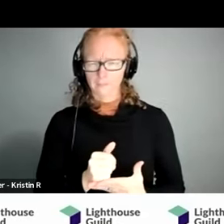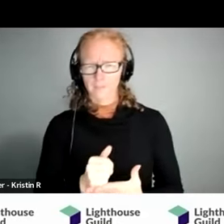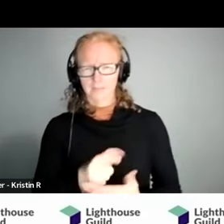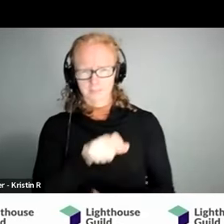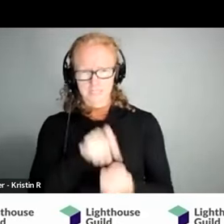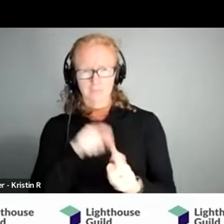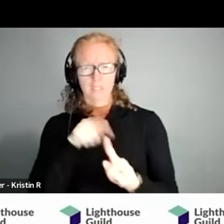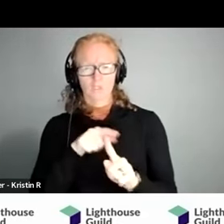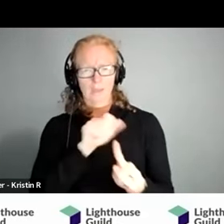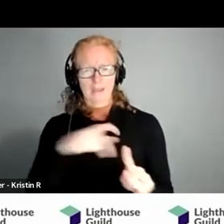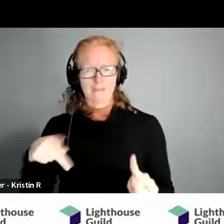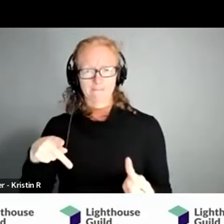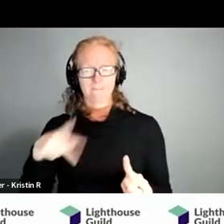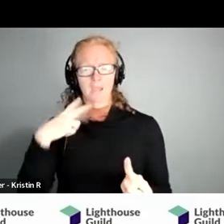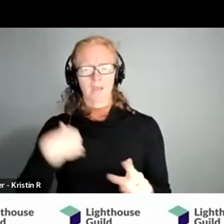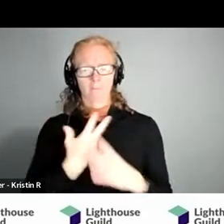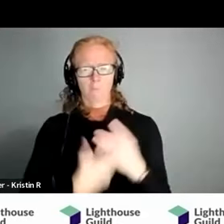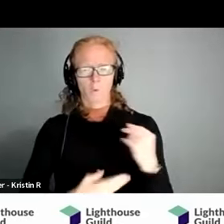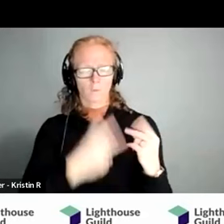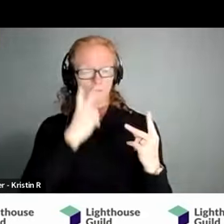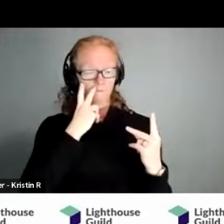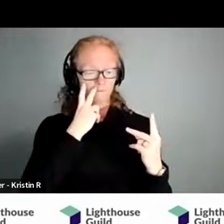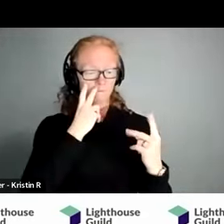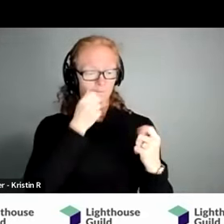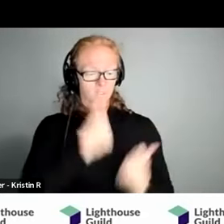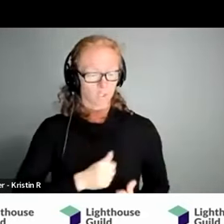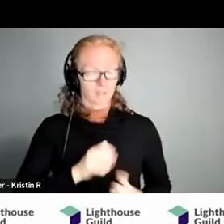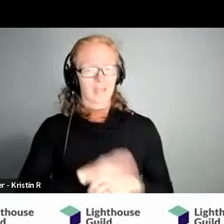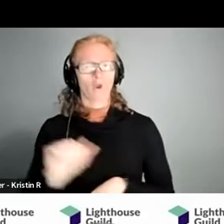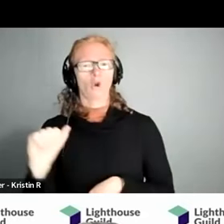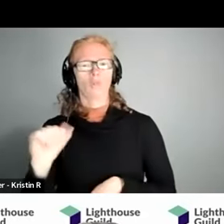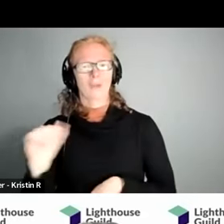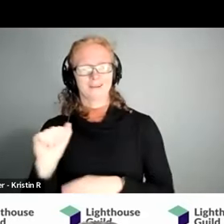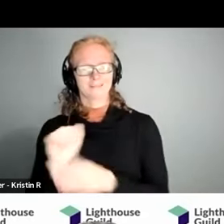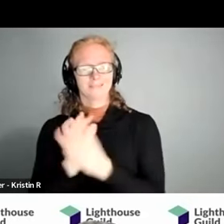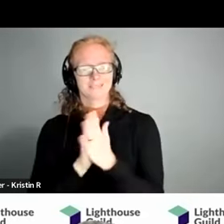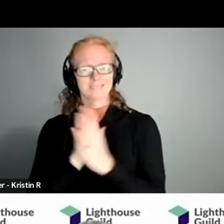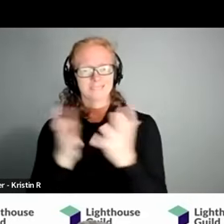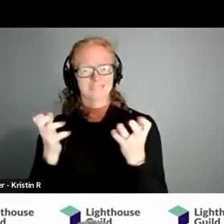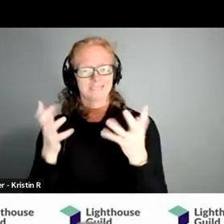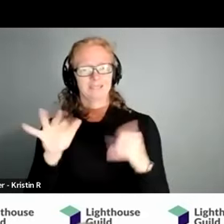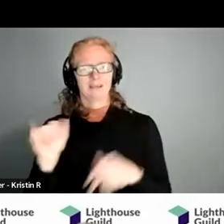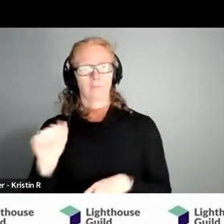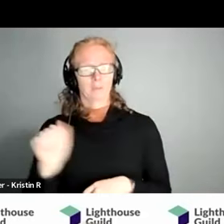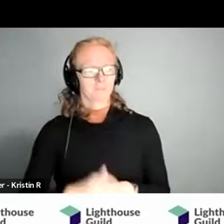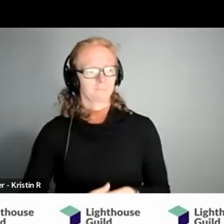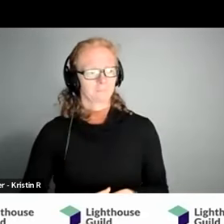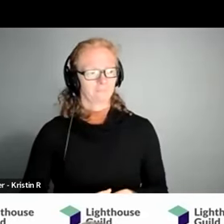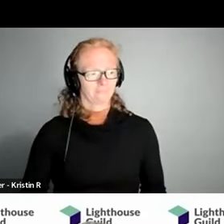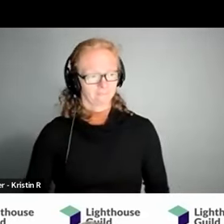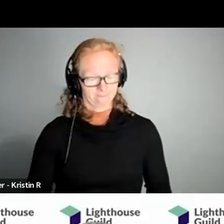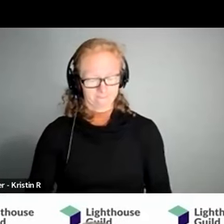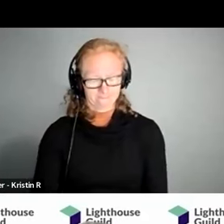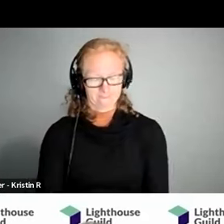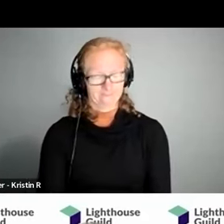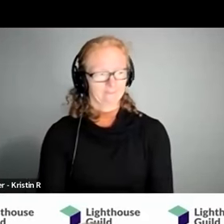specific to someone who has both vision loss and arthritis so are there specific you know